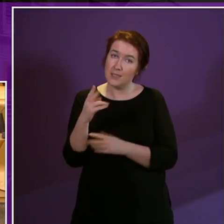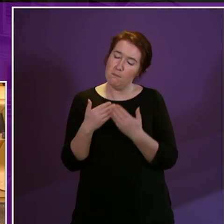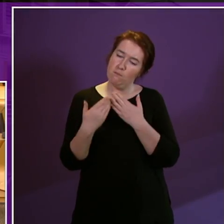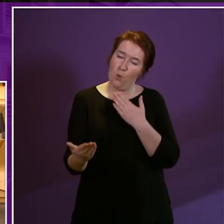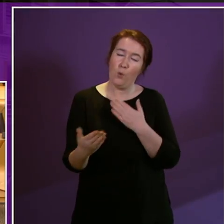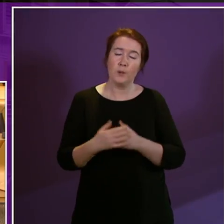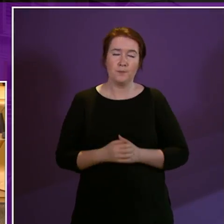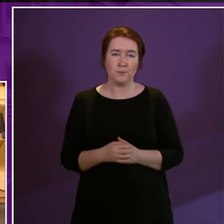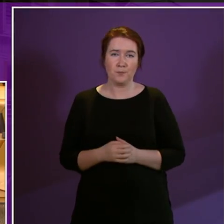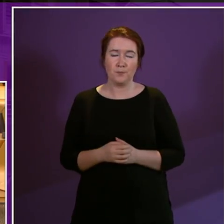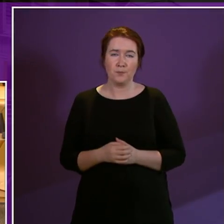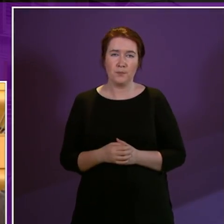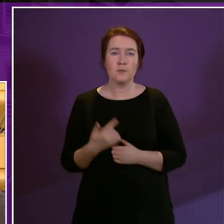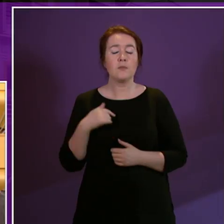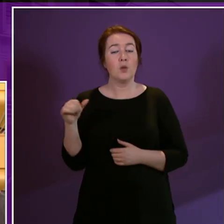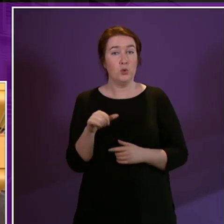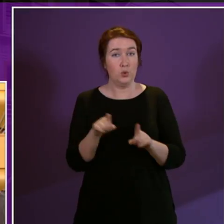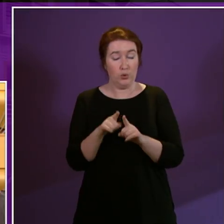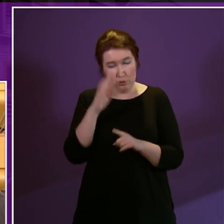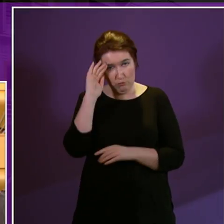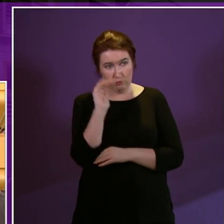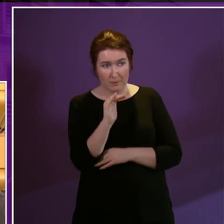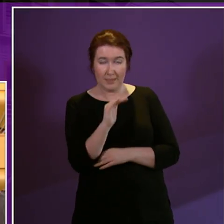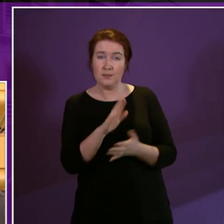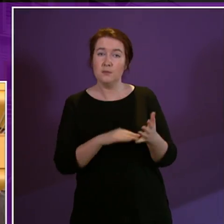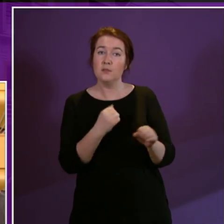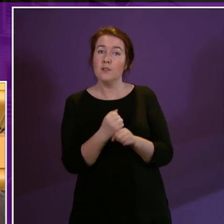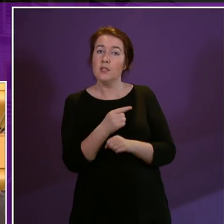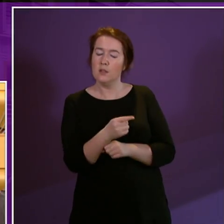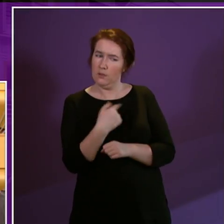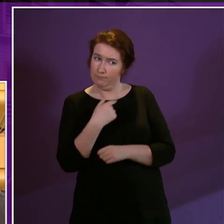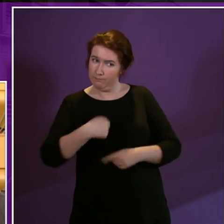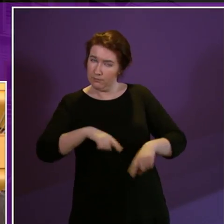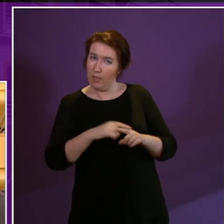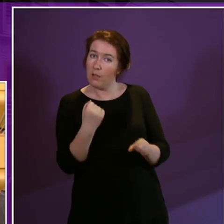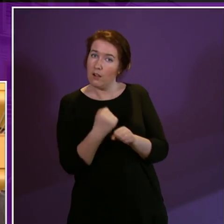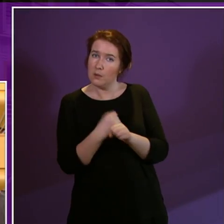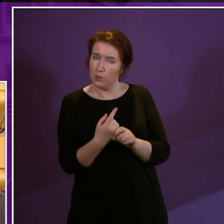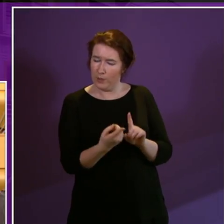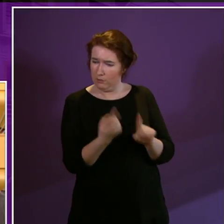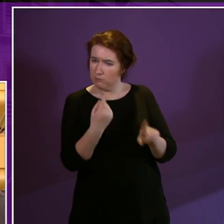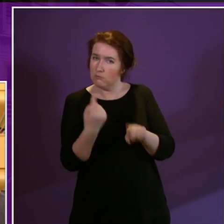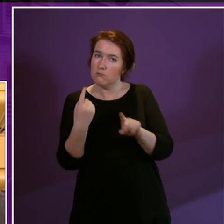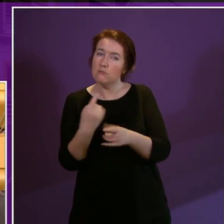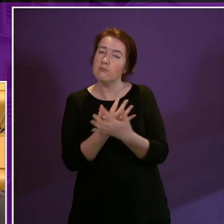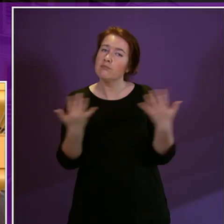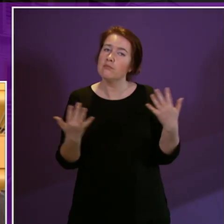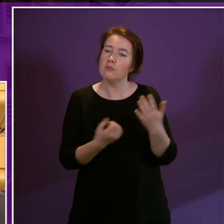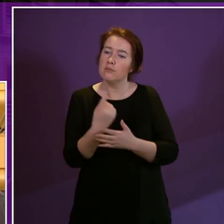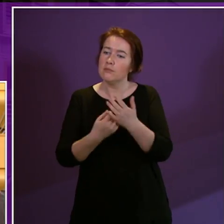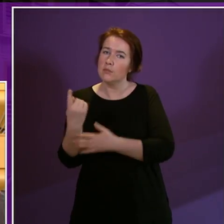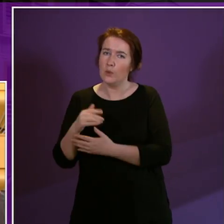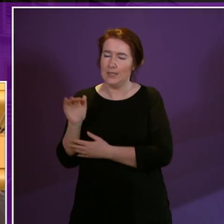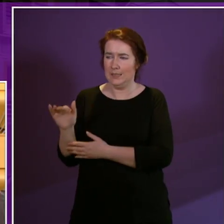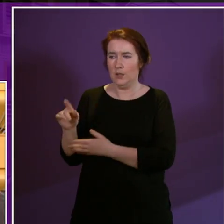deal more of I should remind him that we did as a government a call on many occasions on the